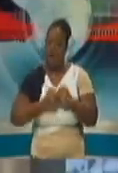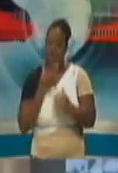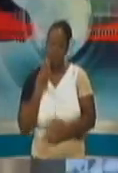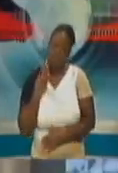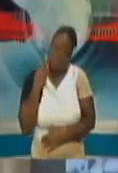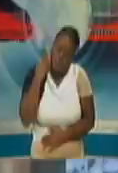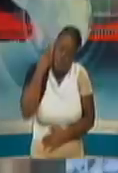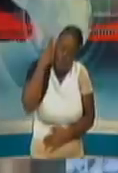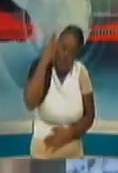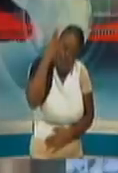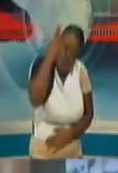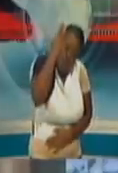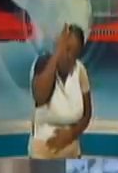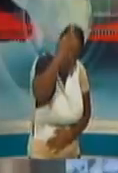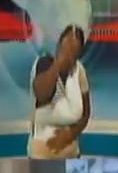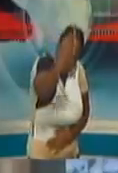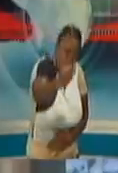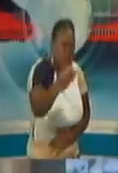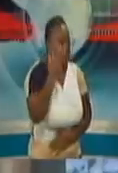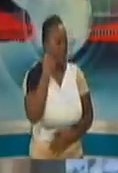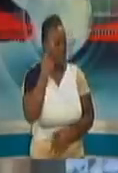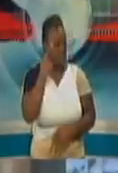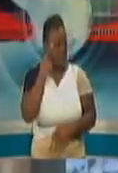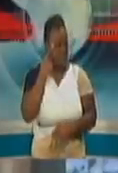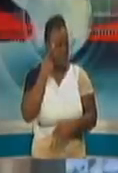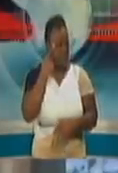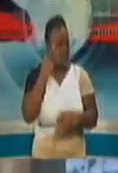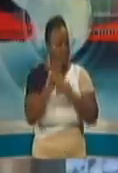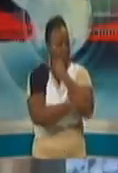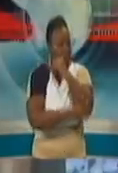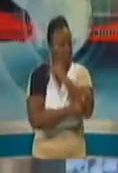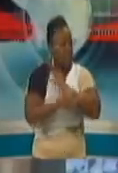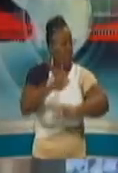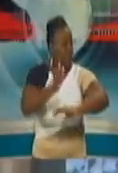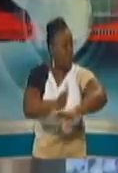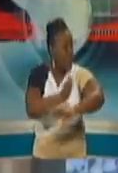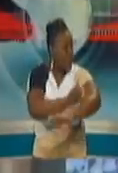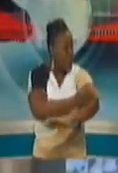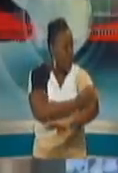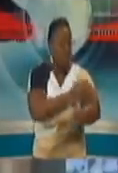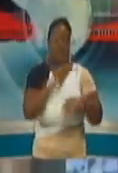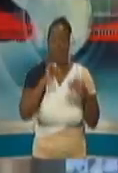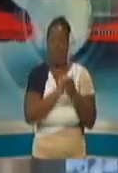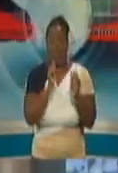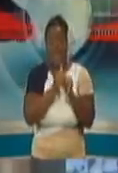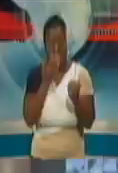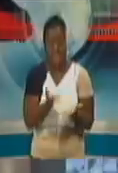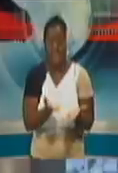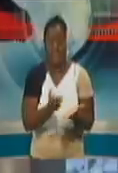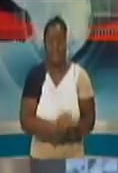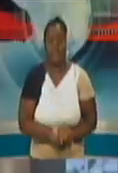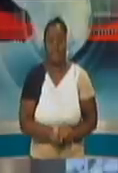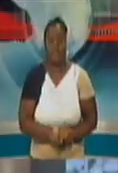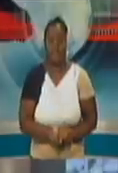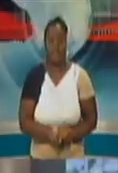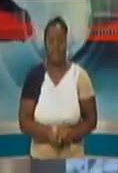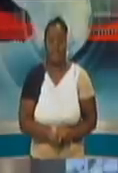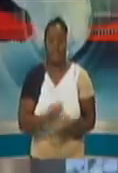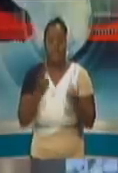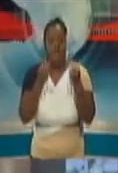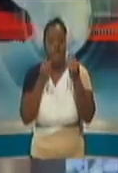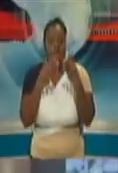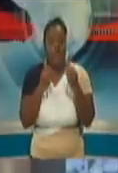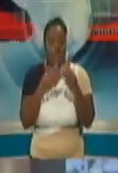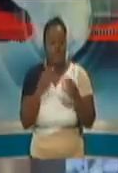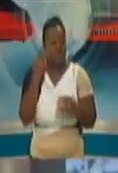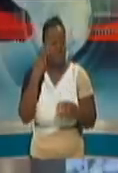country coming out of this post-COVID-19 and what are some of the key productive sectors you seek? Can give us that immediate jumpstart